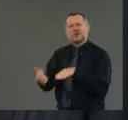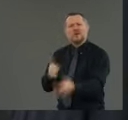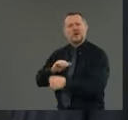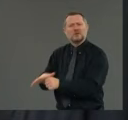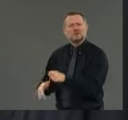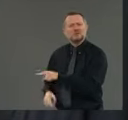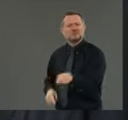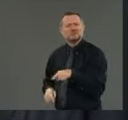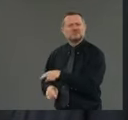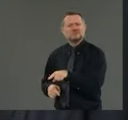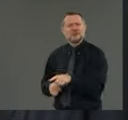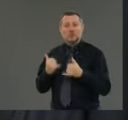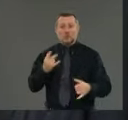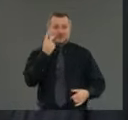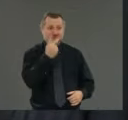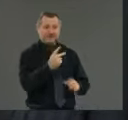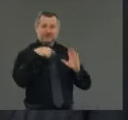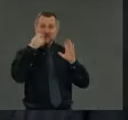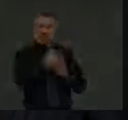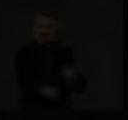And when I saw the video, I got sick to my stomach.